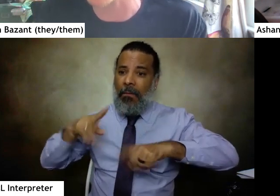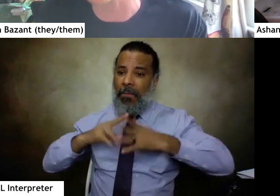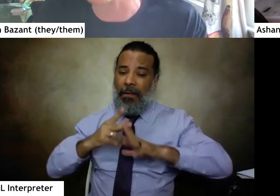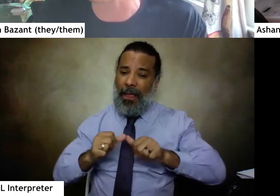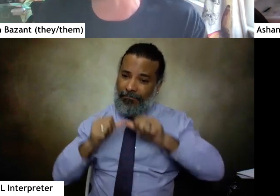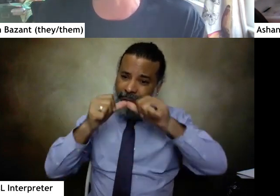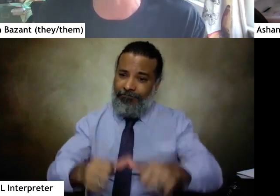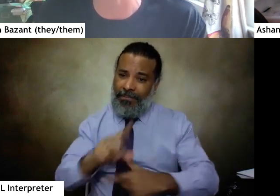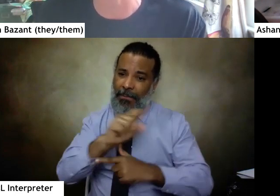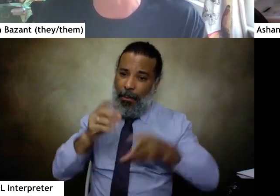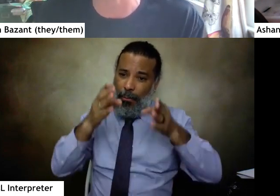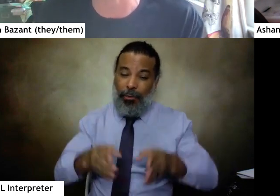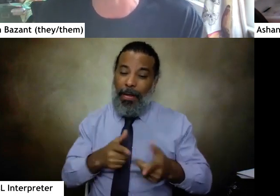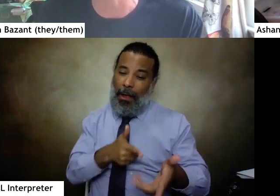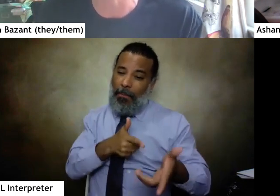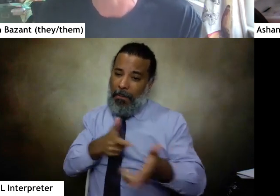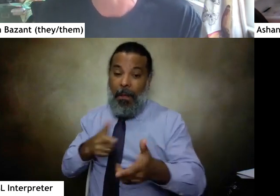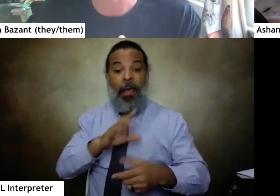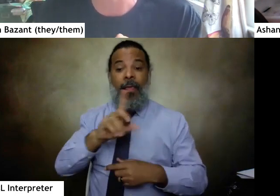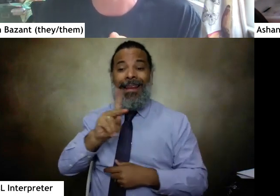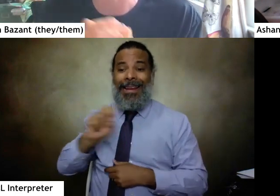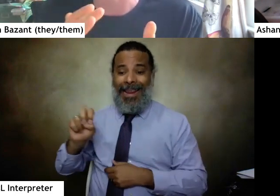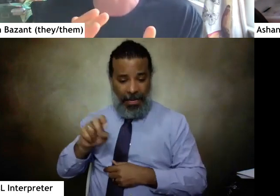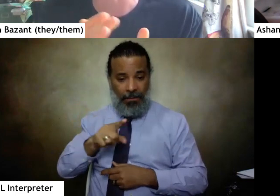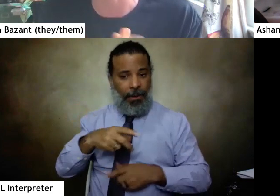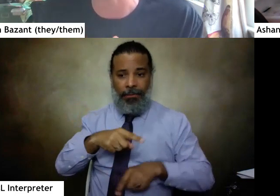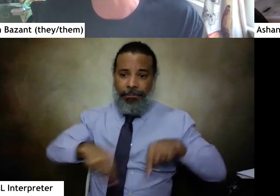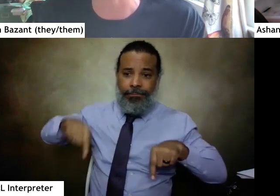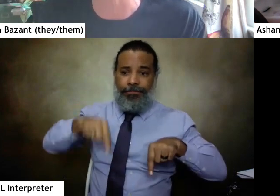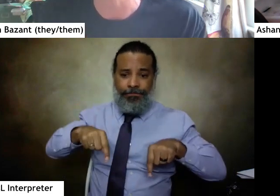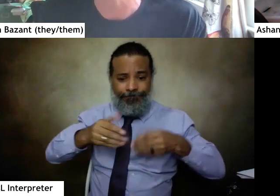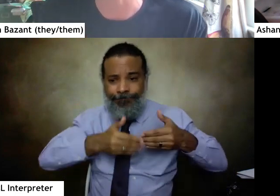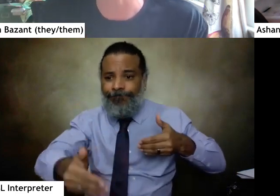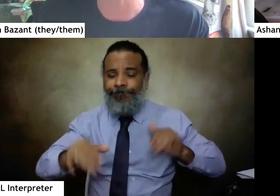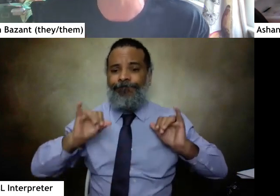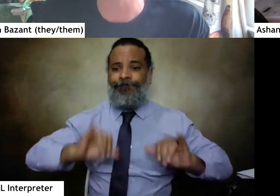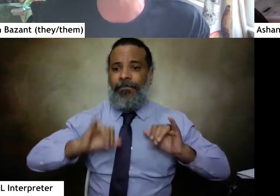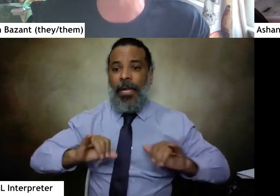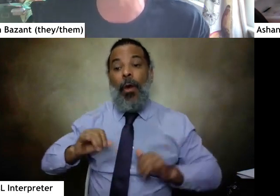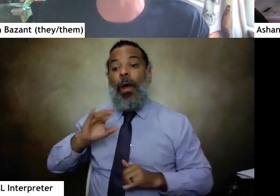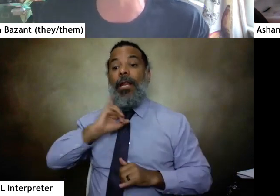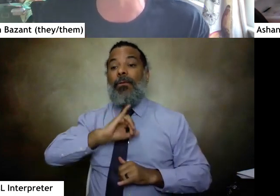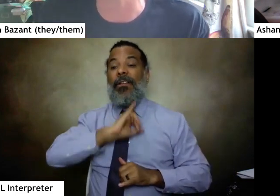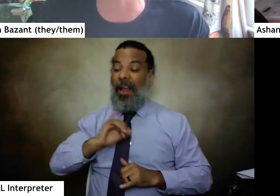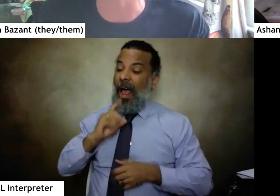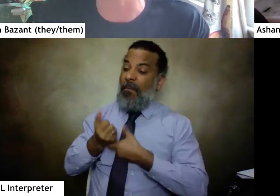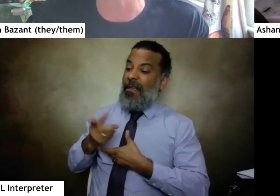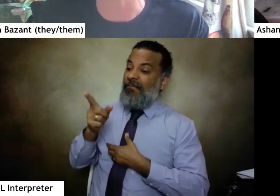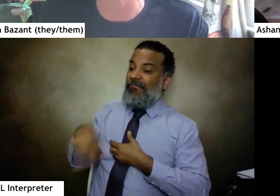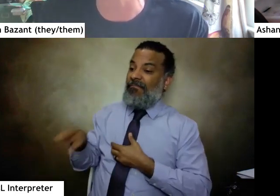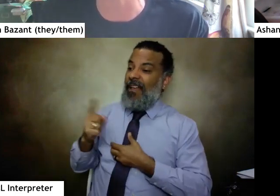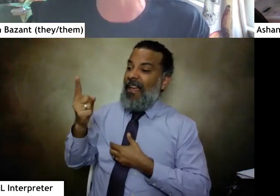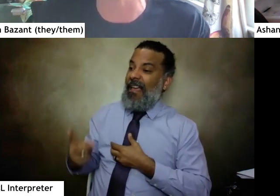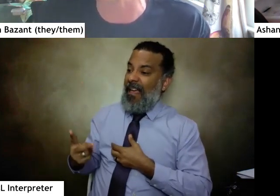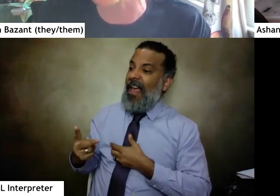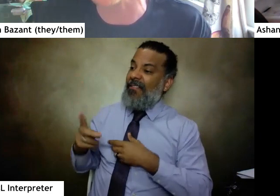Palestinian youth by shooting out their knees. And Israeli captain said, and will make half of you disabled and let the other